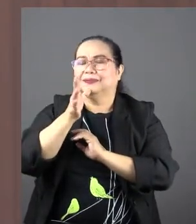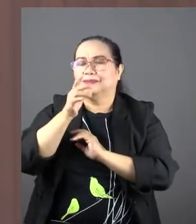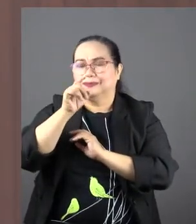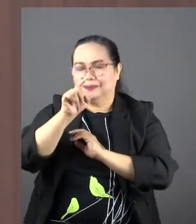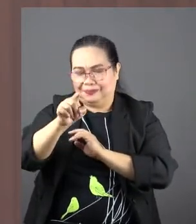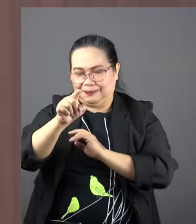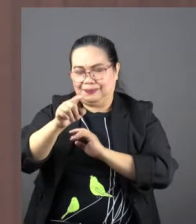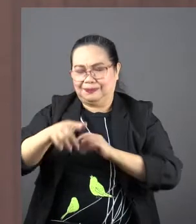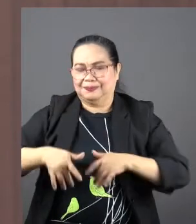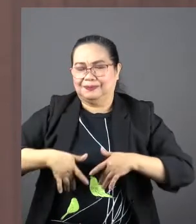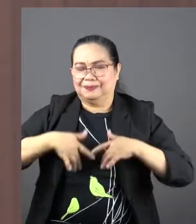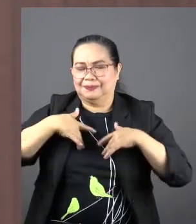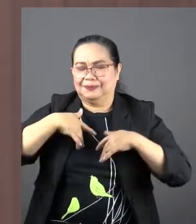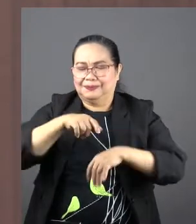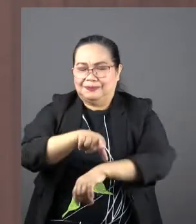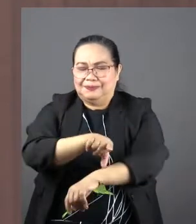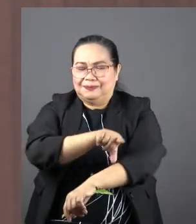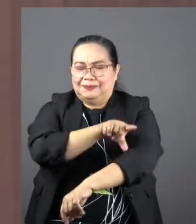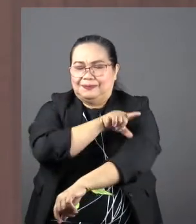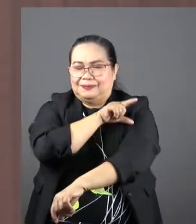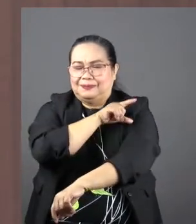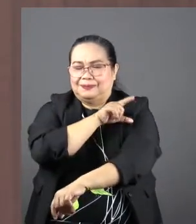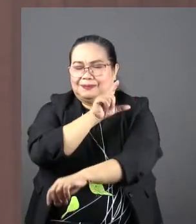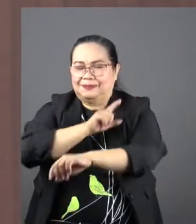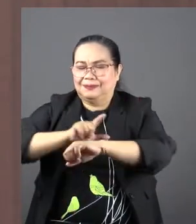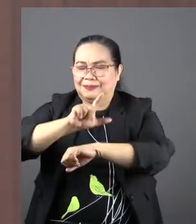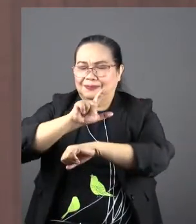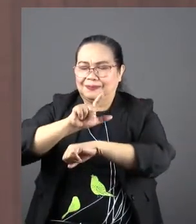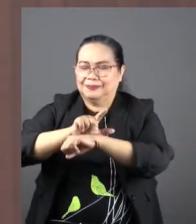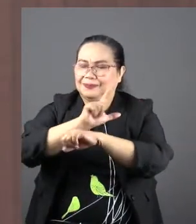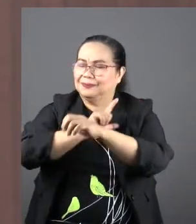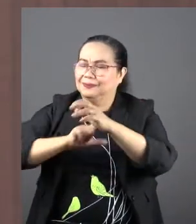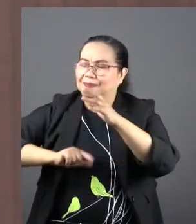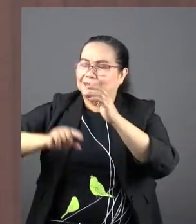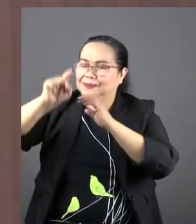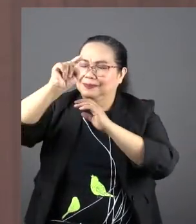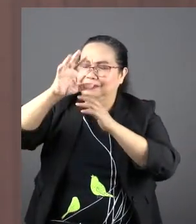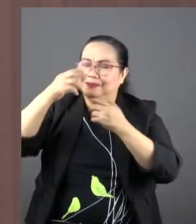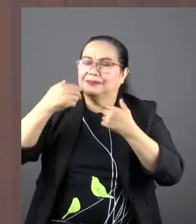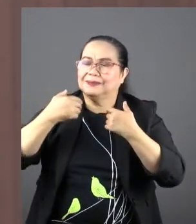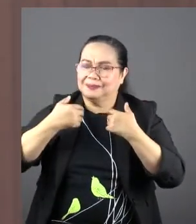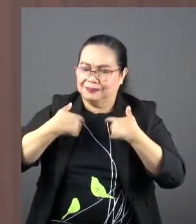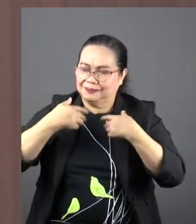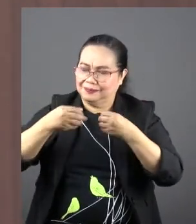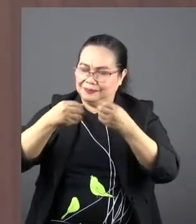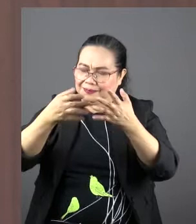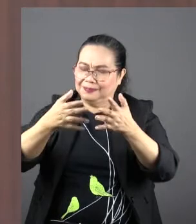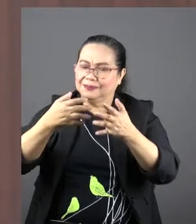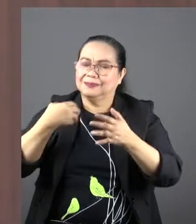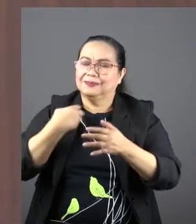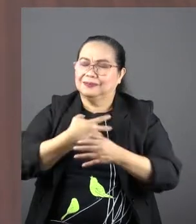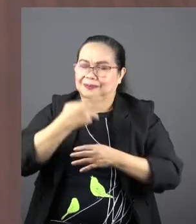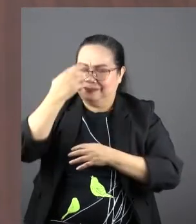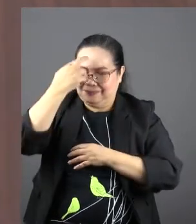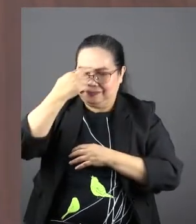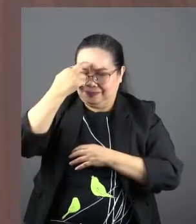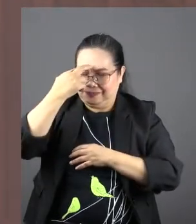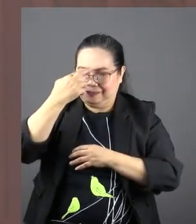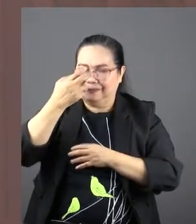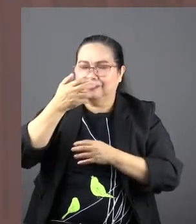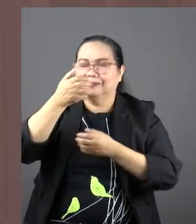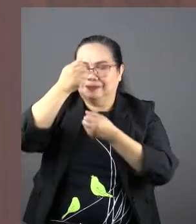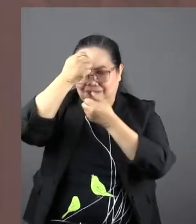long in the land the Lord your God is giving you. And, Father, we realize that fulfilling the fifth